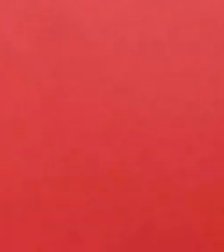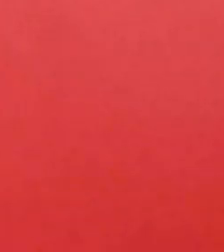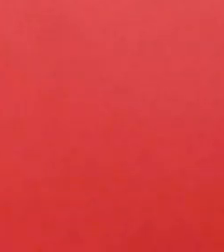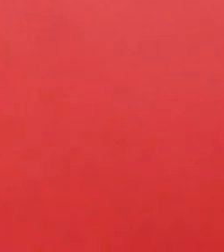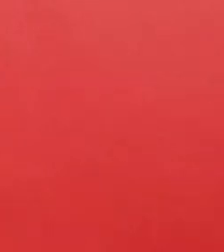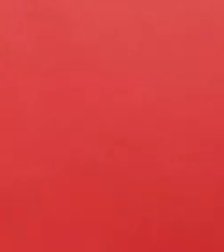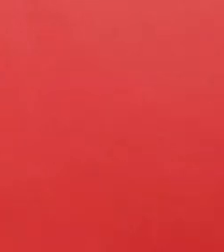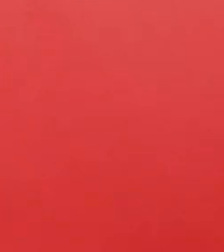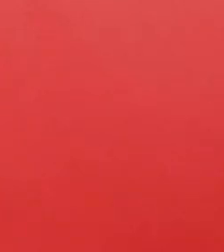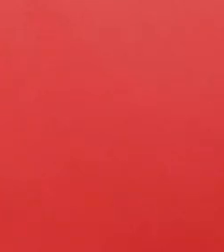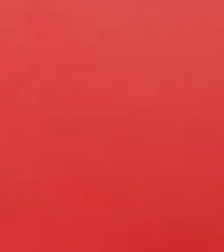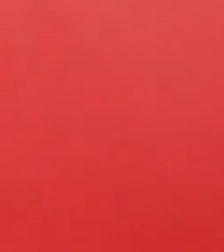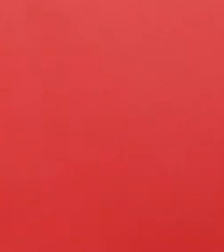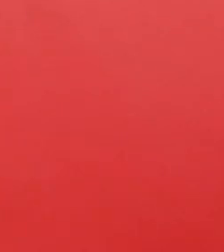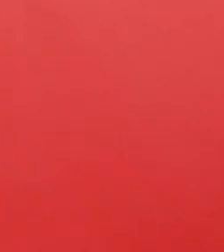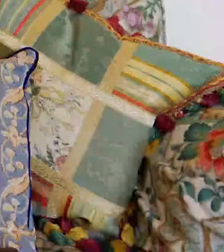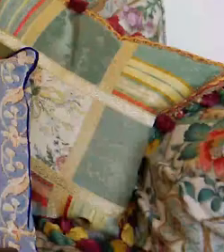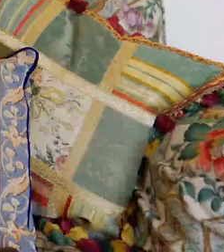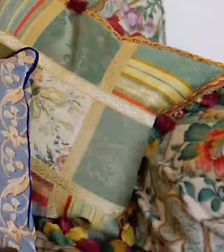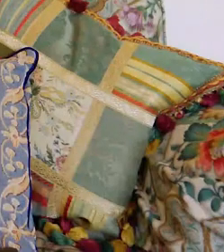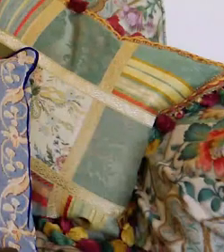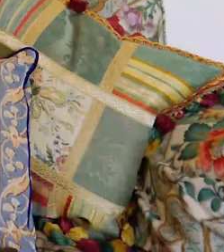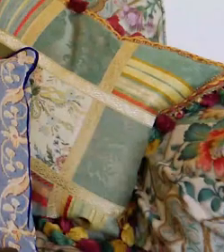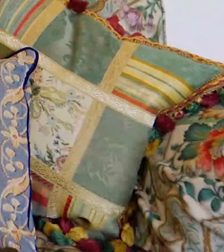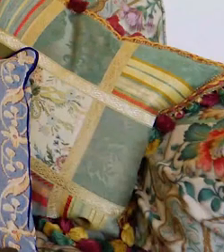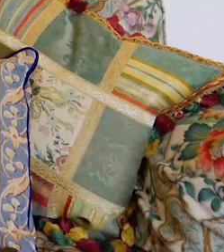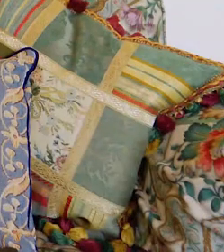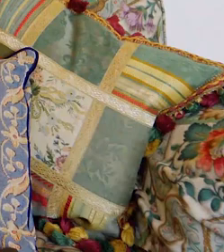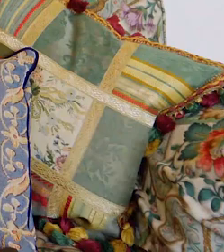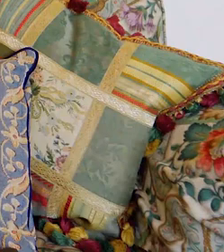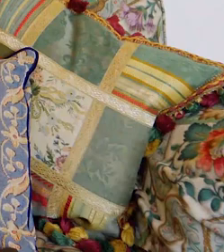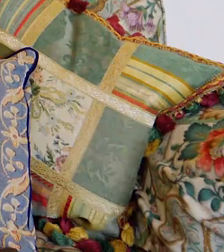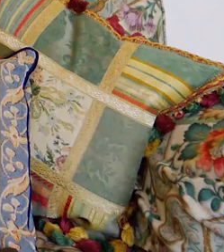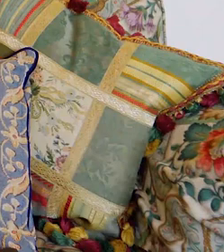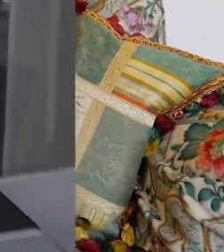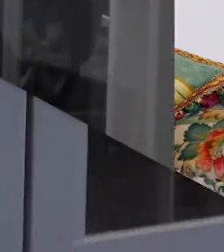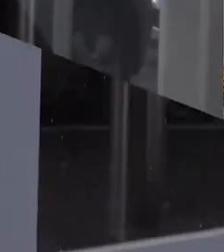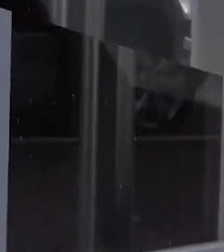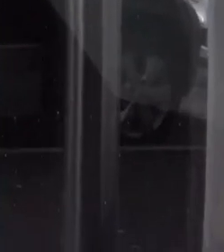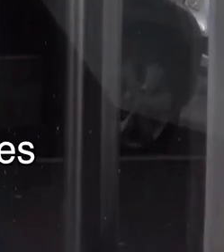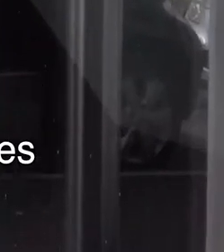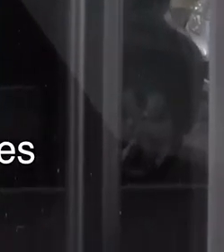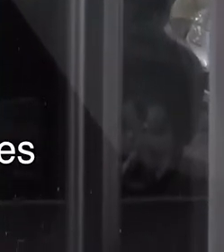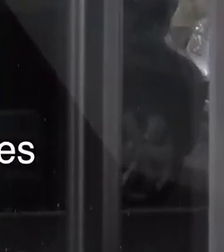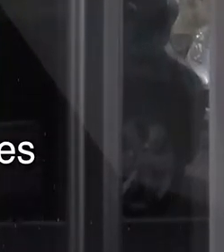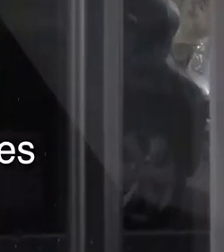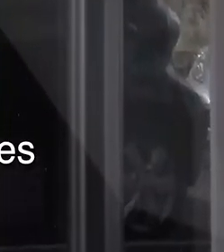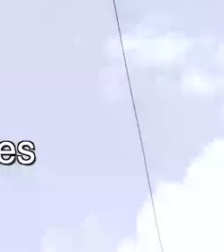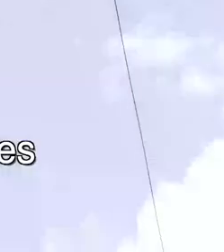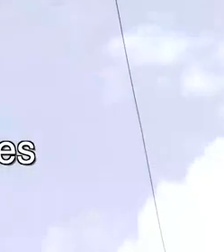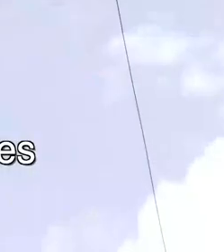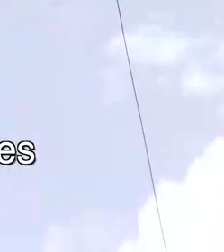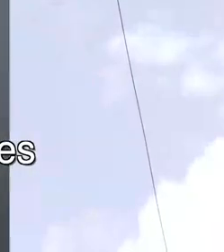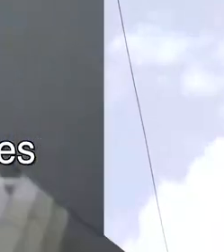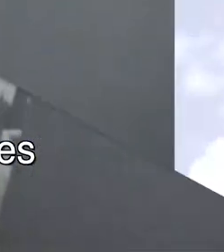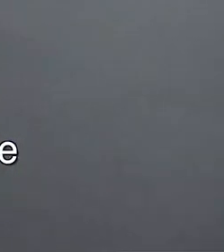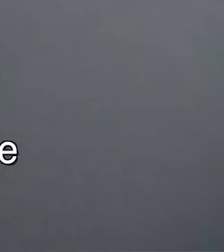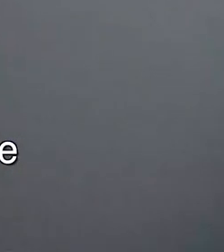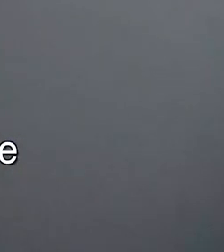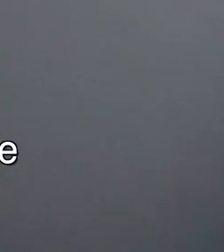of a cohort was amazing. It's the best opportunity that there is. It's important that institutions themselves